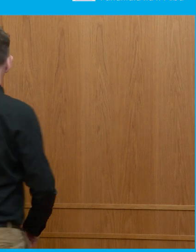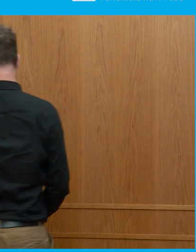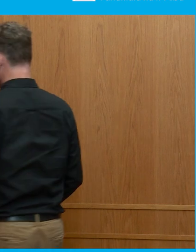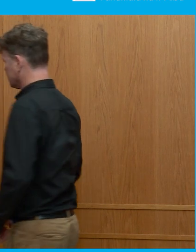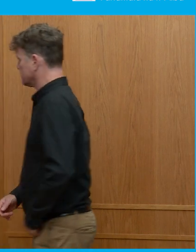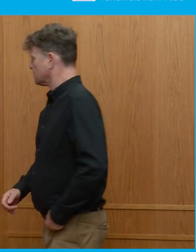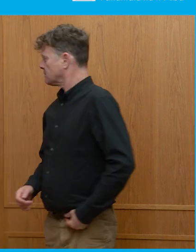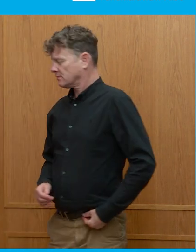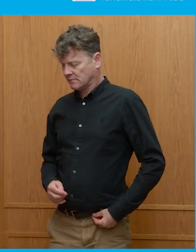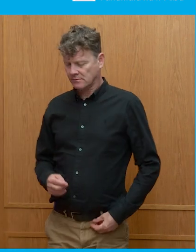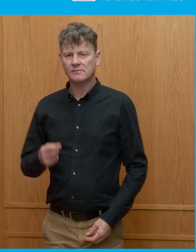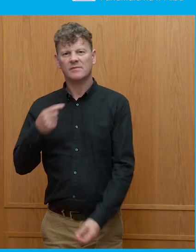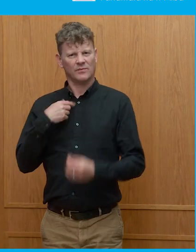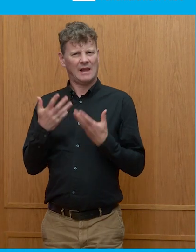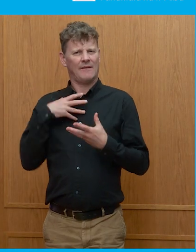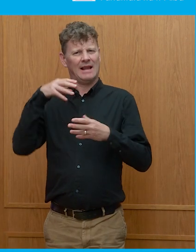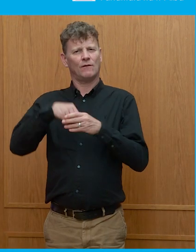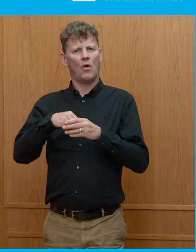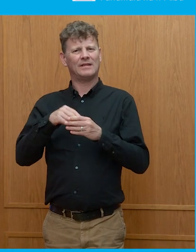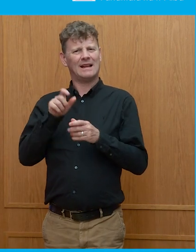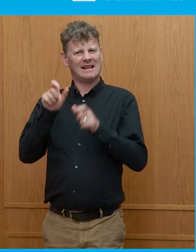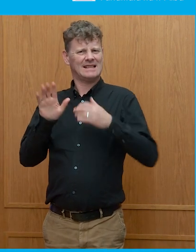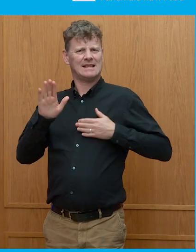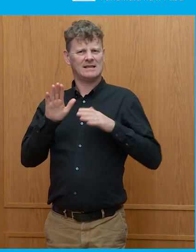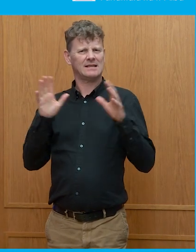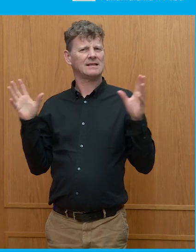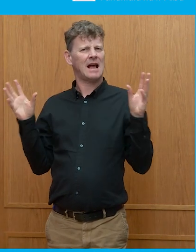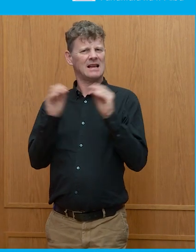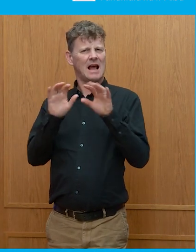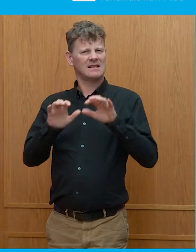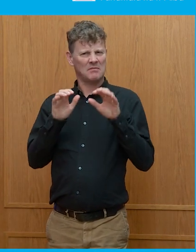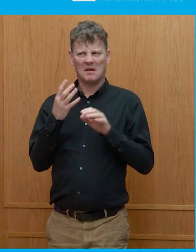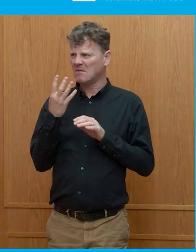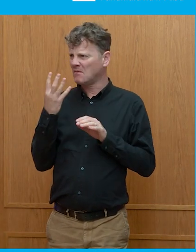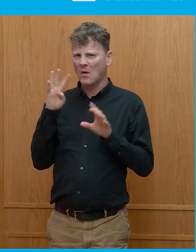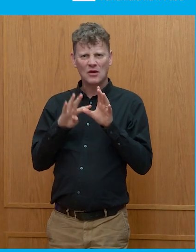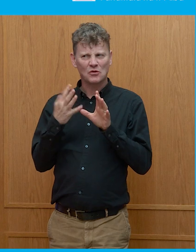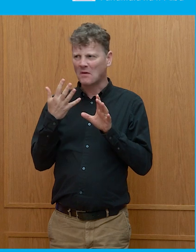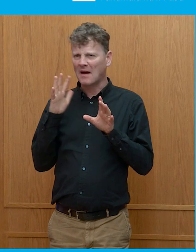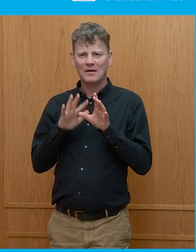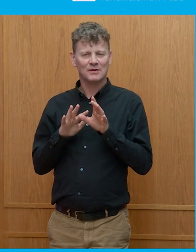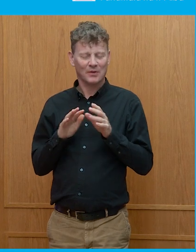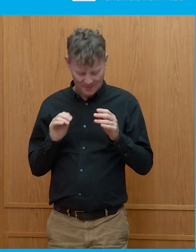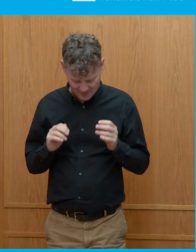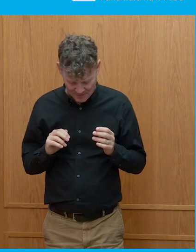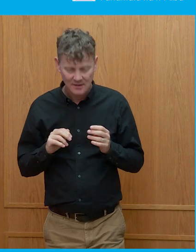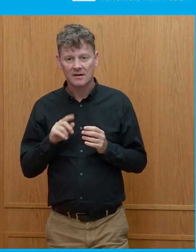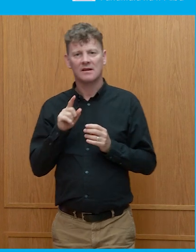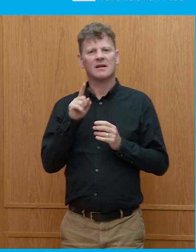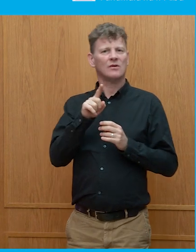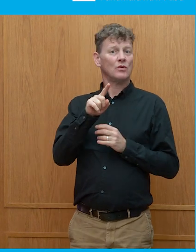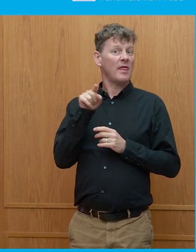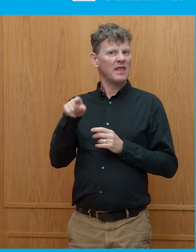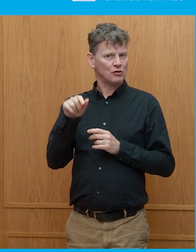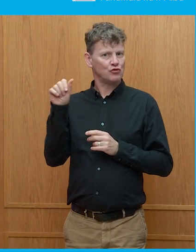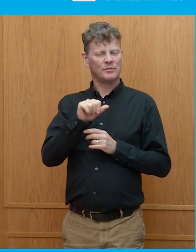heavily involved in the Citizens' Assembly five years ago, four years ago. Oh, is that that long ago? It was like a half-time ago. And, of course, there was supposed to, you know, this was going to